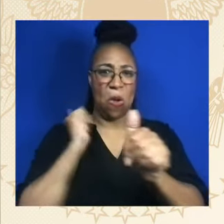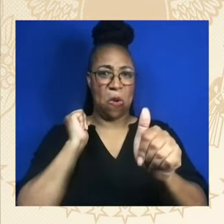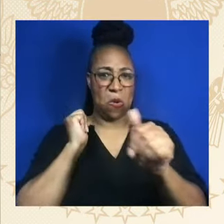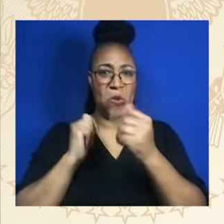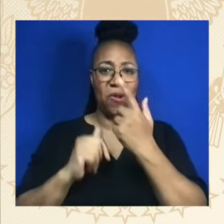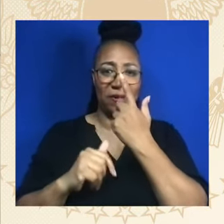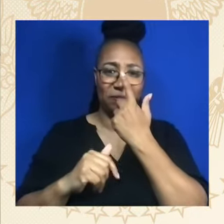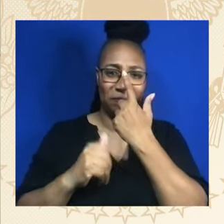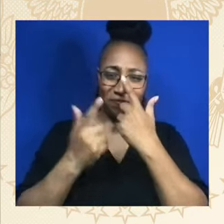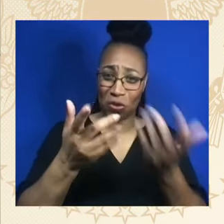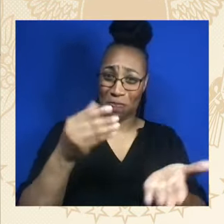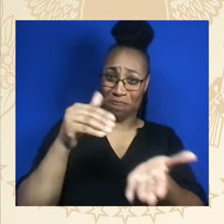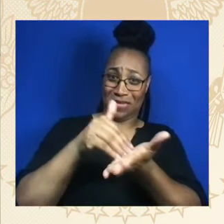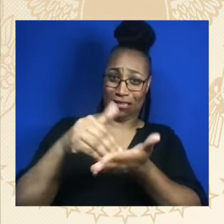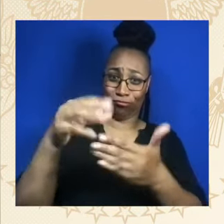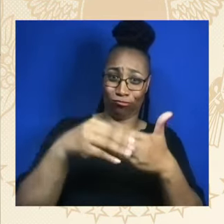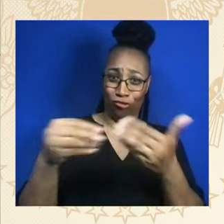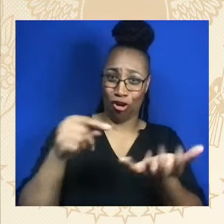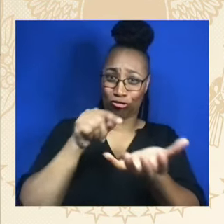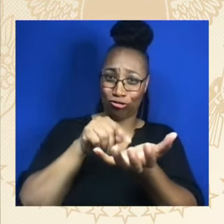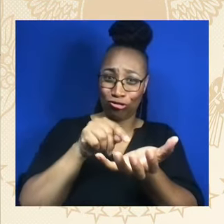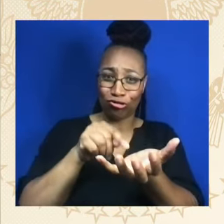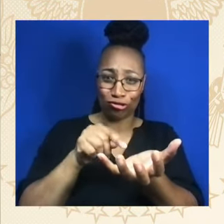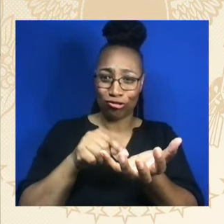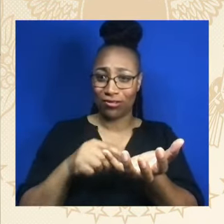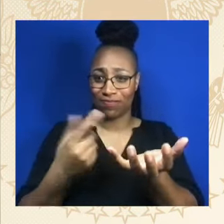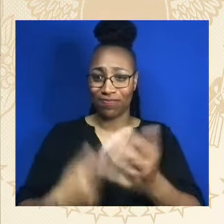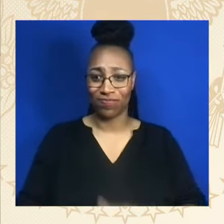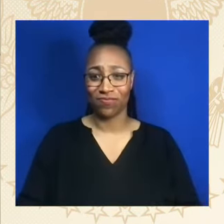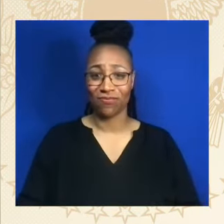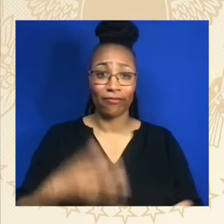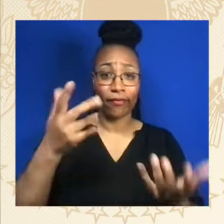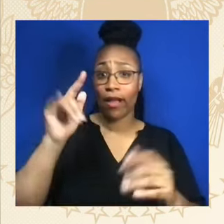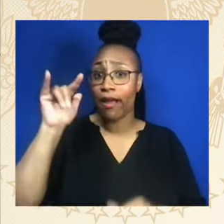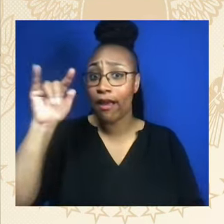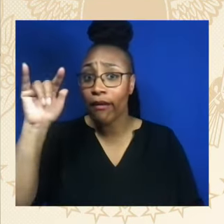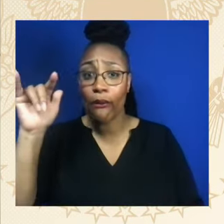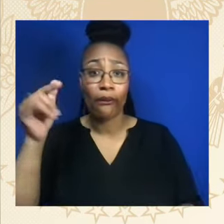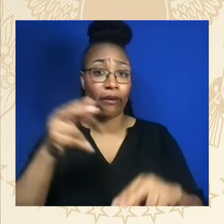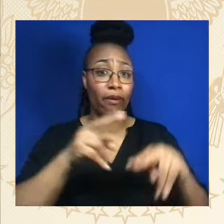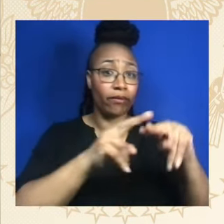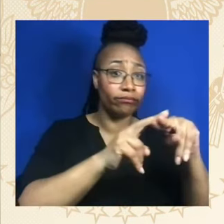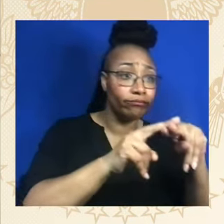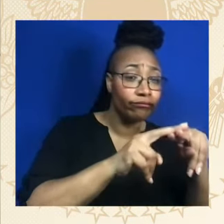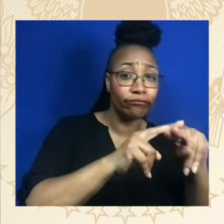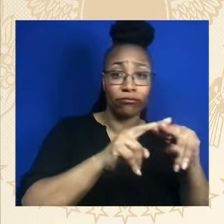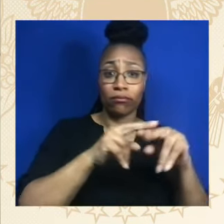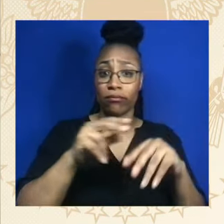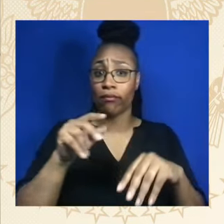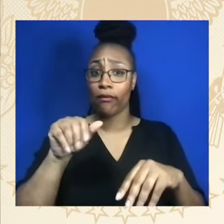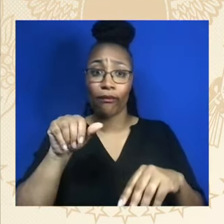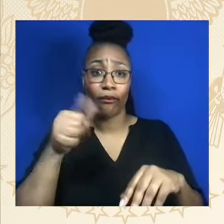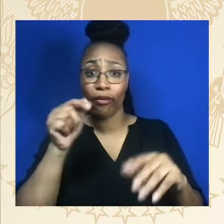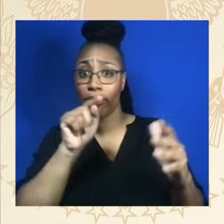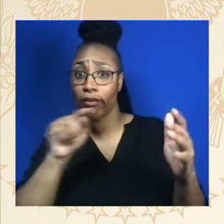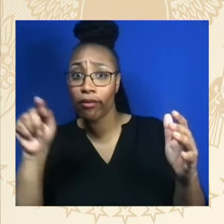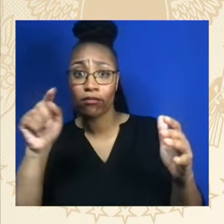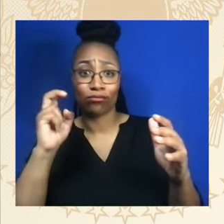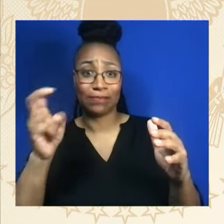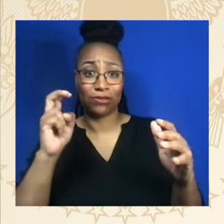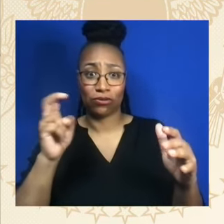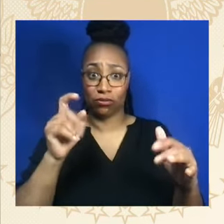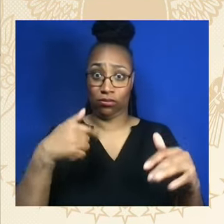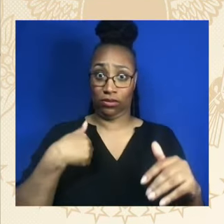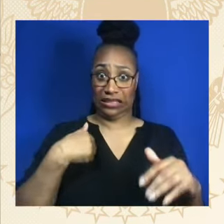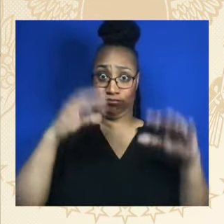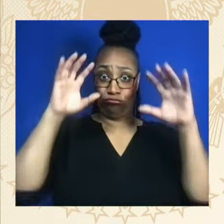railings in federal buildings. So, as President of the United States, I get to award those contracts. Most of you don't know. I didn't even know. I've been around a long time. Back